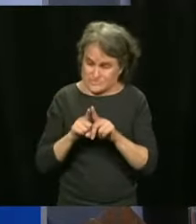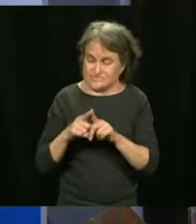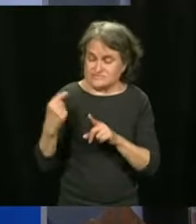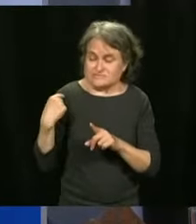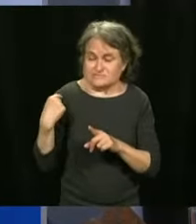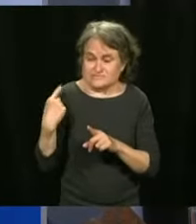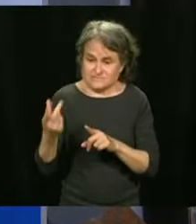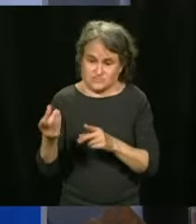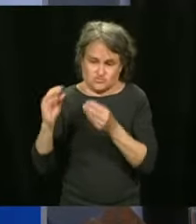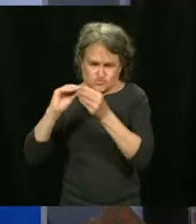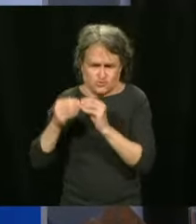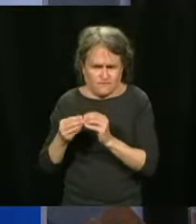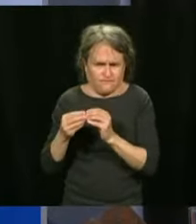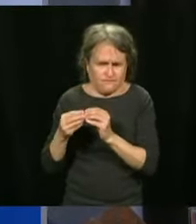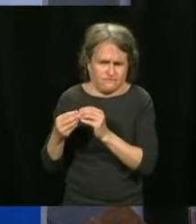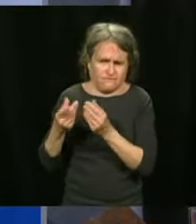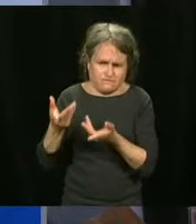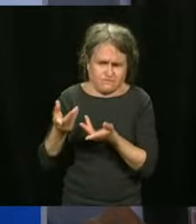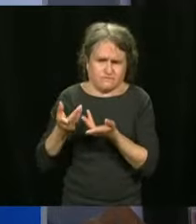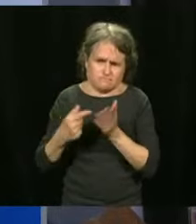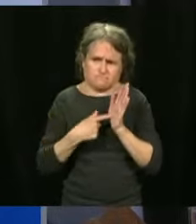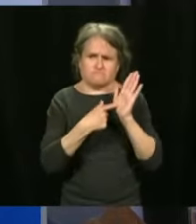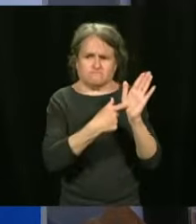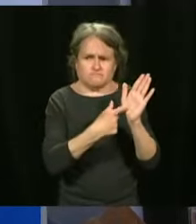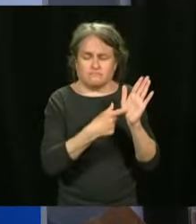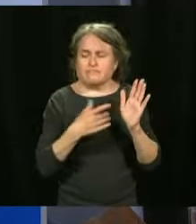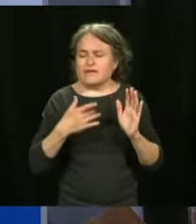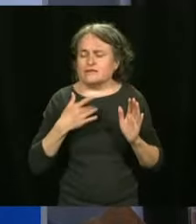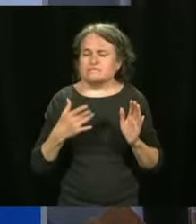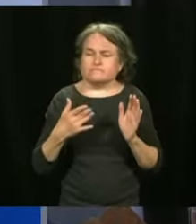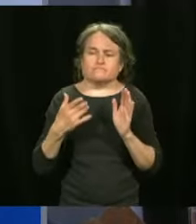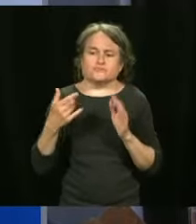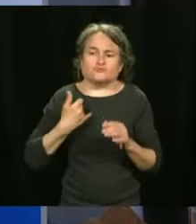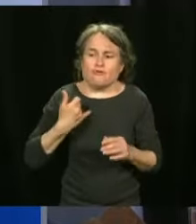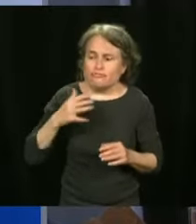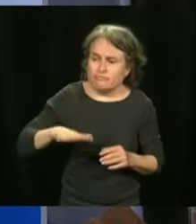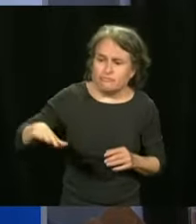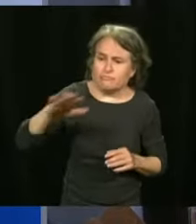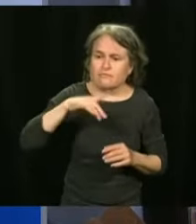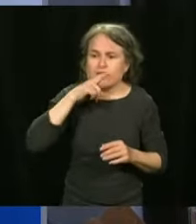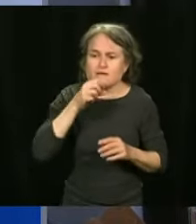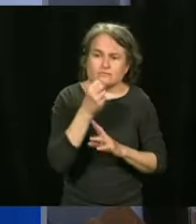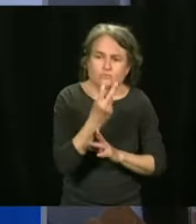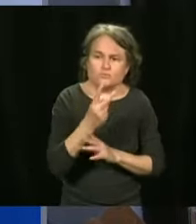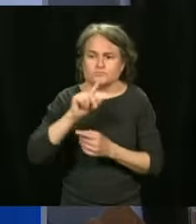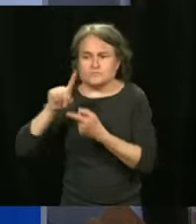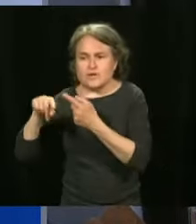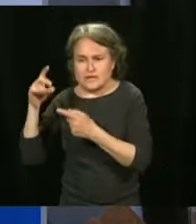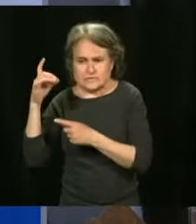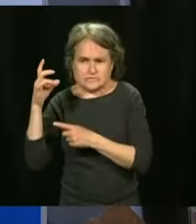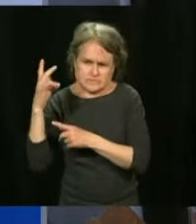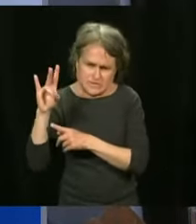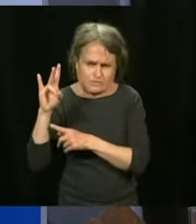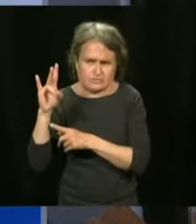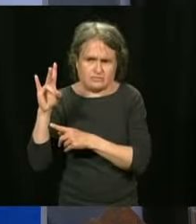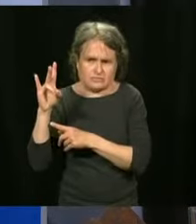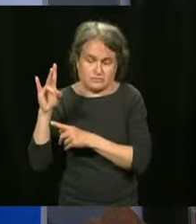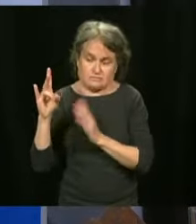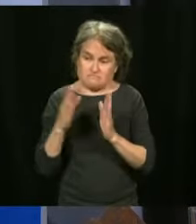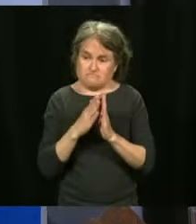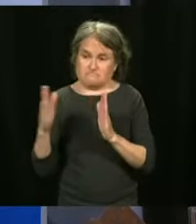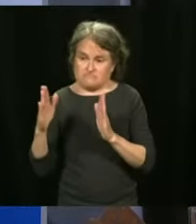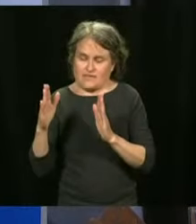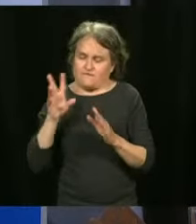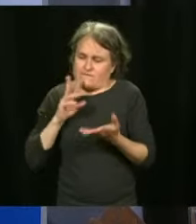data also on their young people, 12 to 17 years of age, because right now it's only offered to above